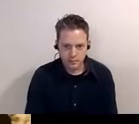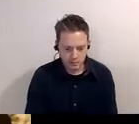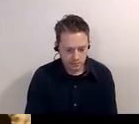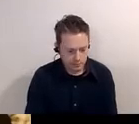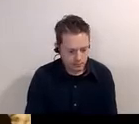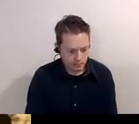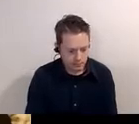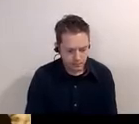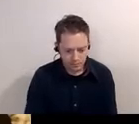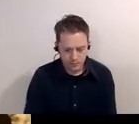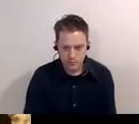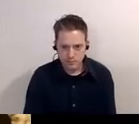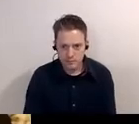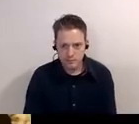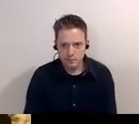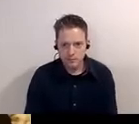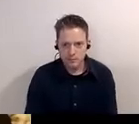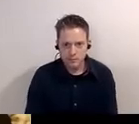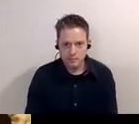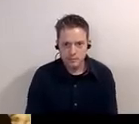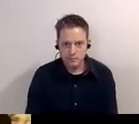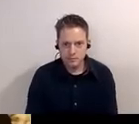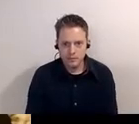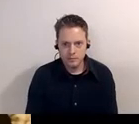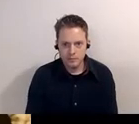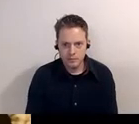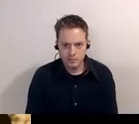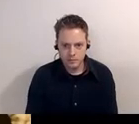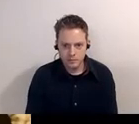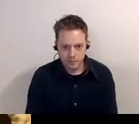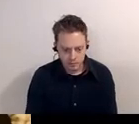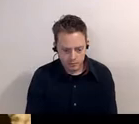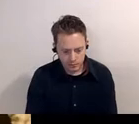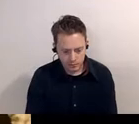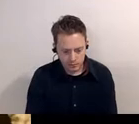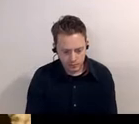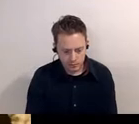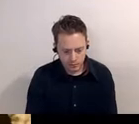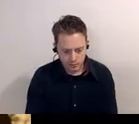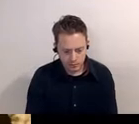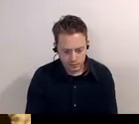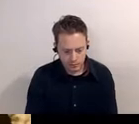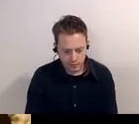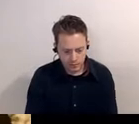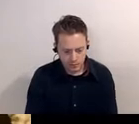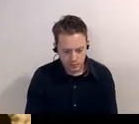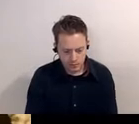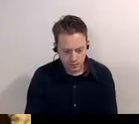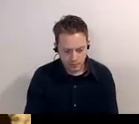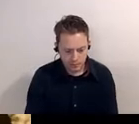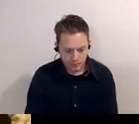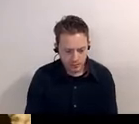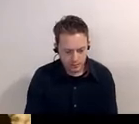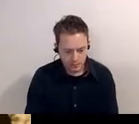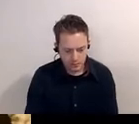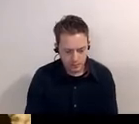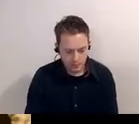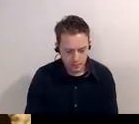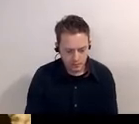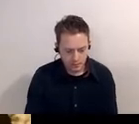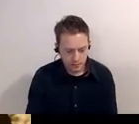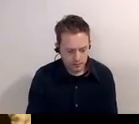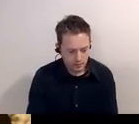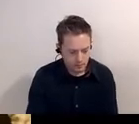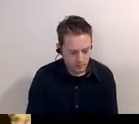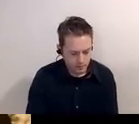all across the north carolina not just durham the roads went from ford to ford a ford is where you cross the river in a shallow